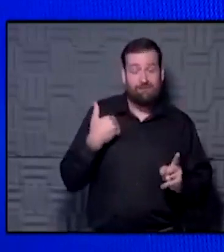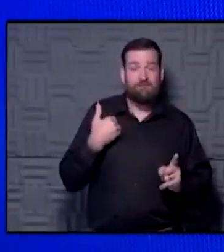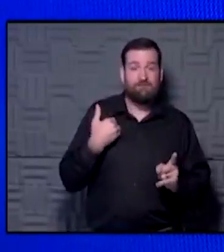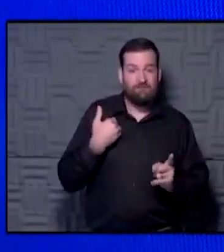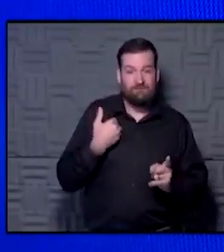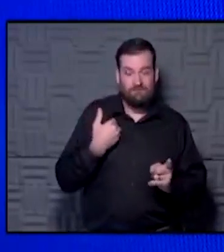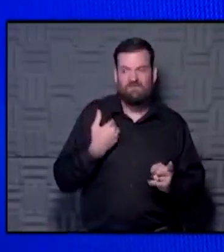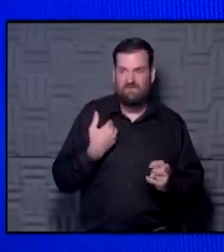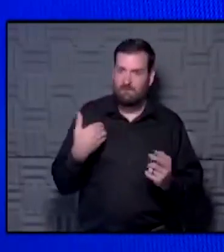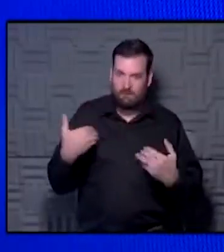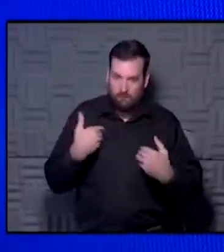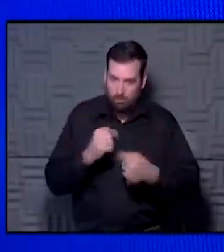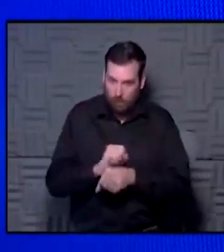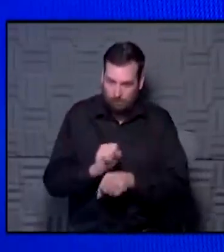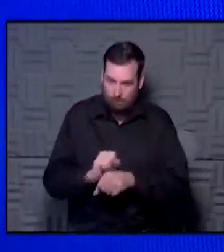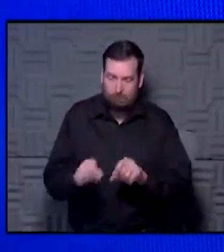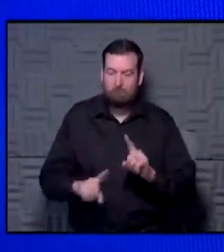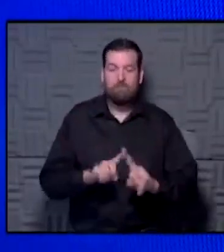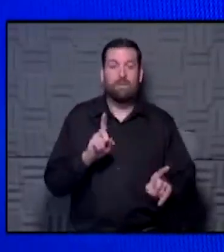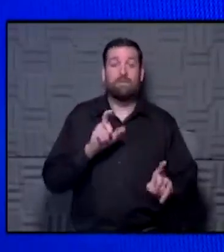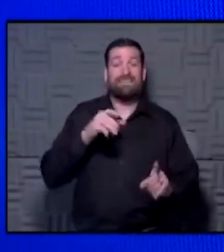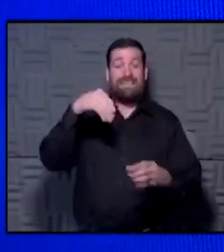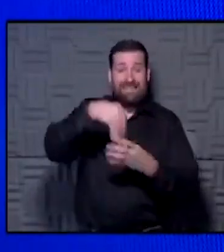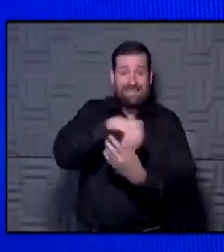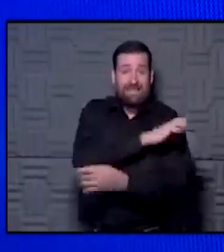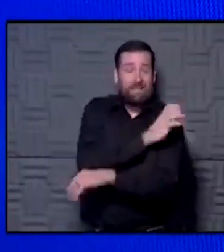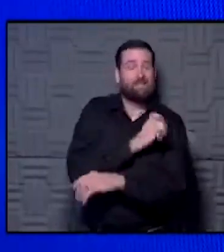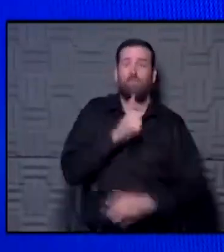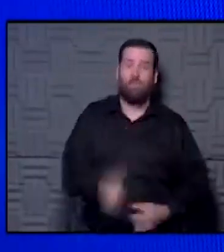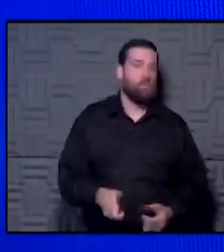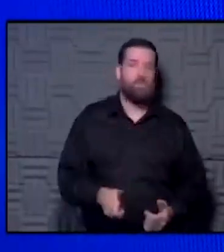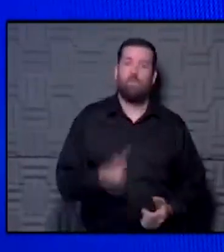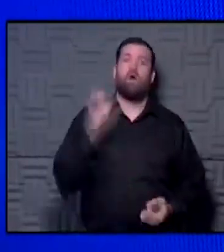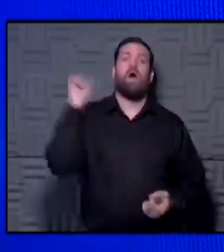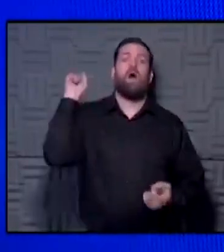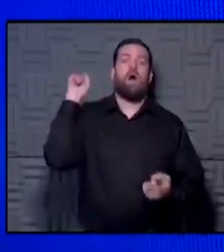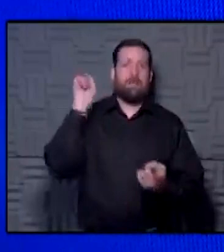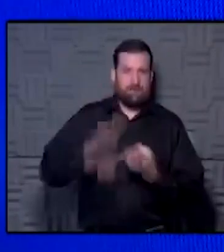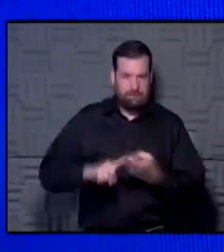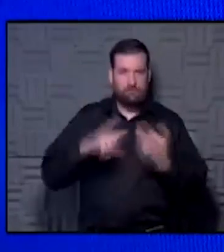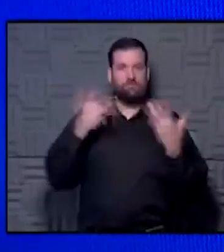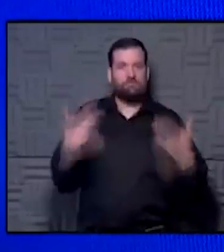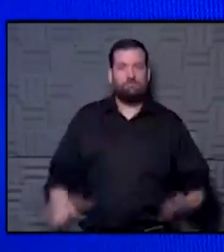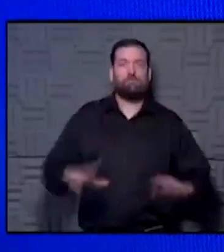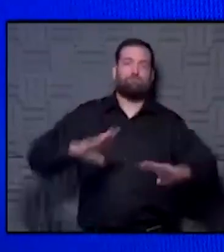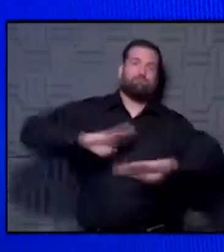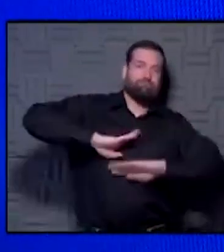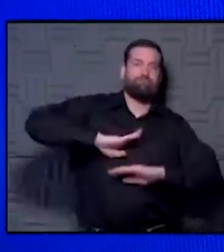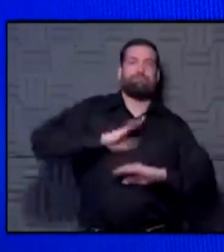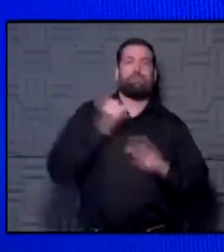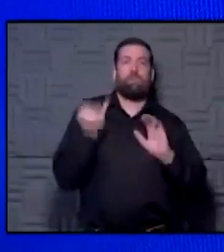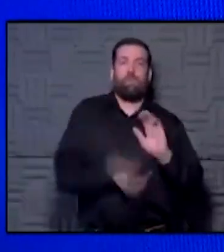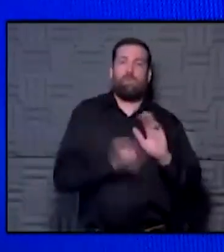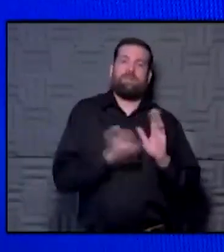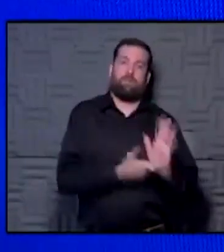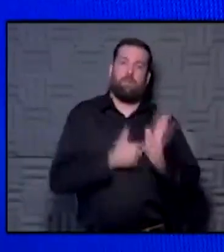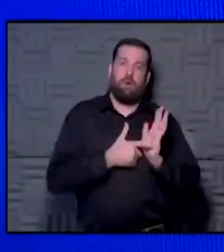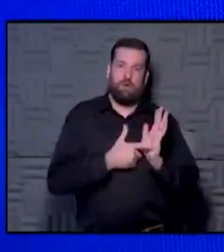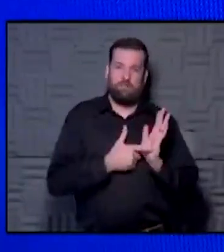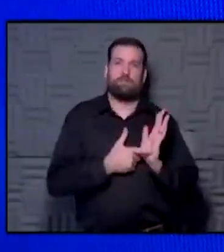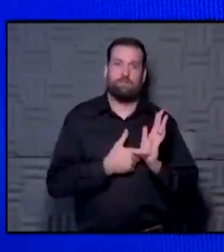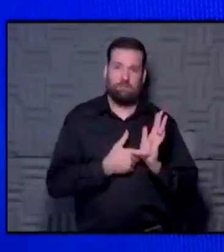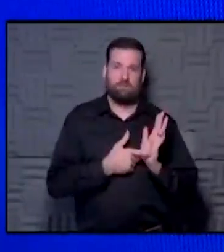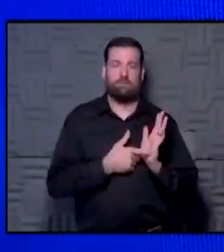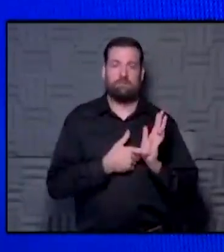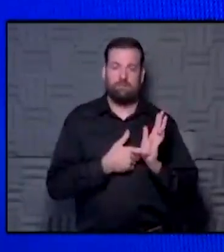job, but they are not going to be in the clinic until they have met the mandatory quarantine requirements after having